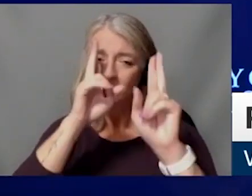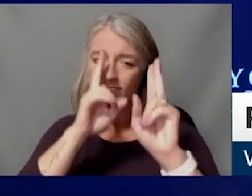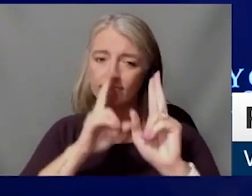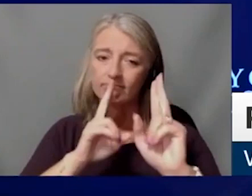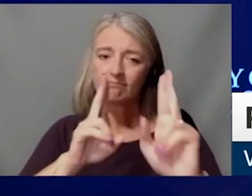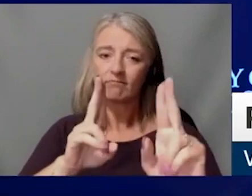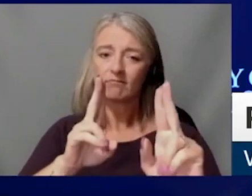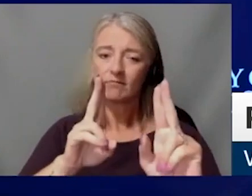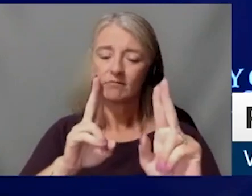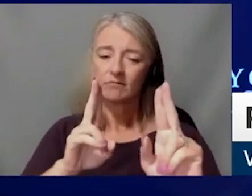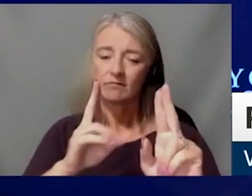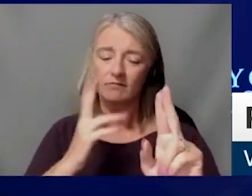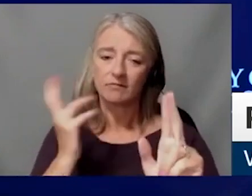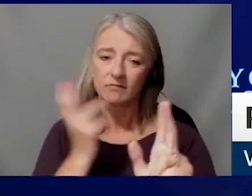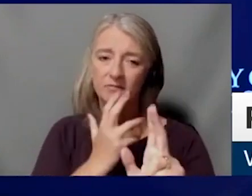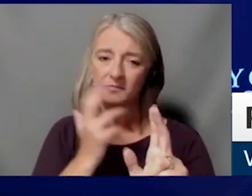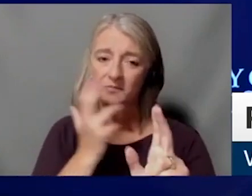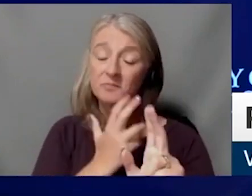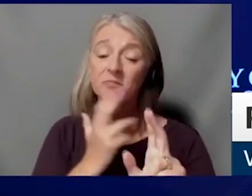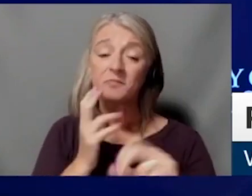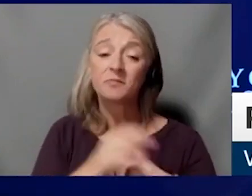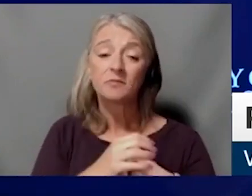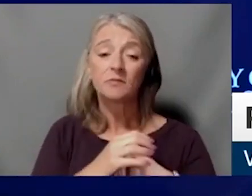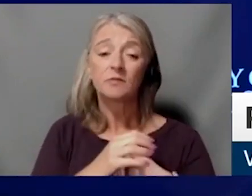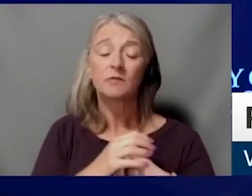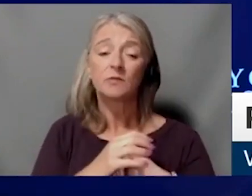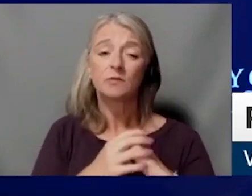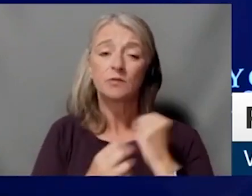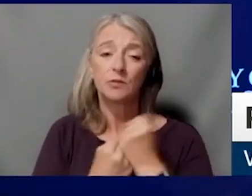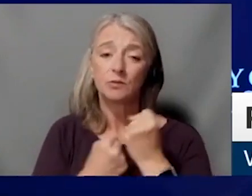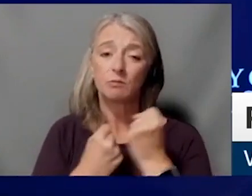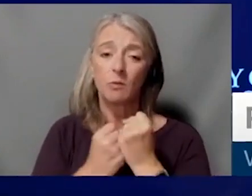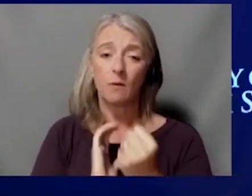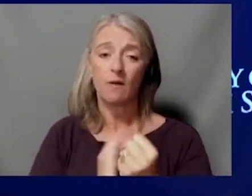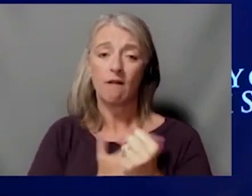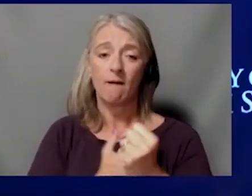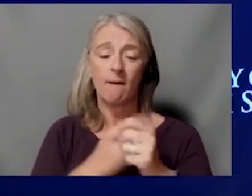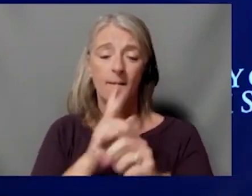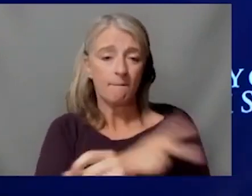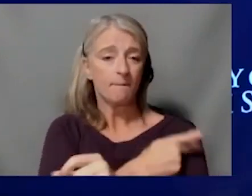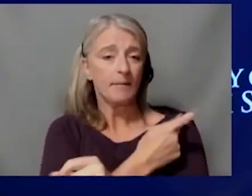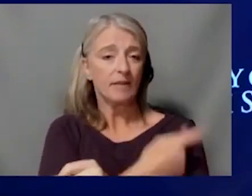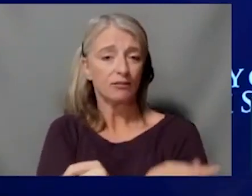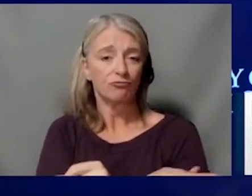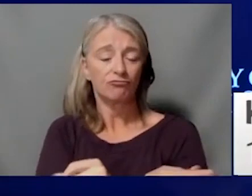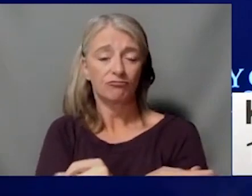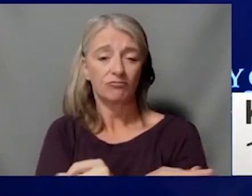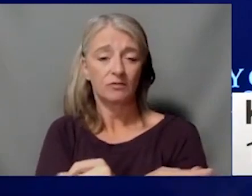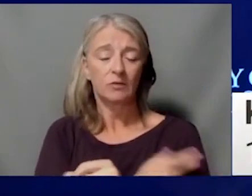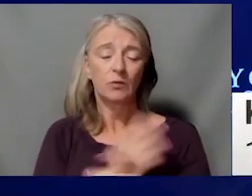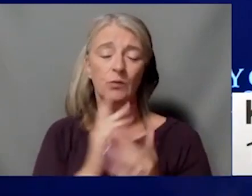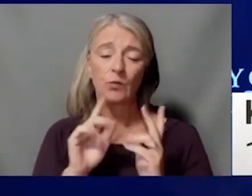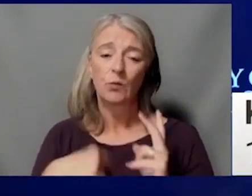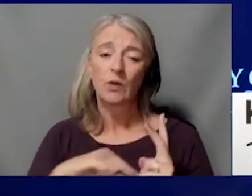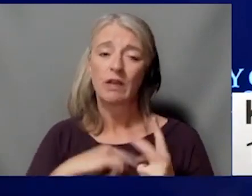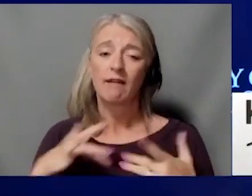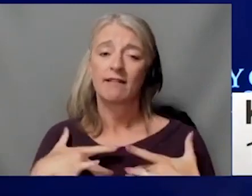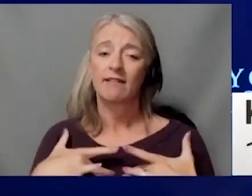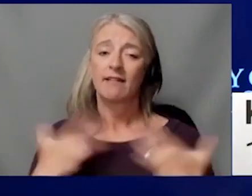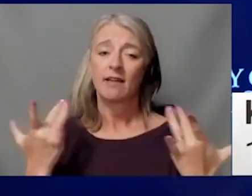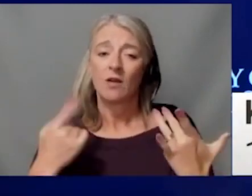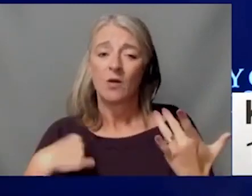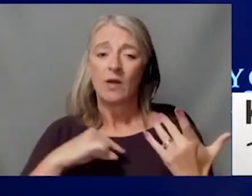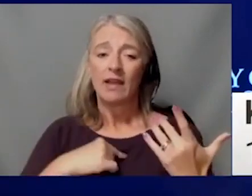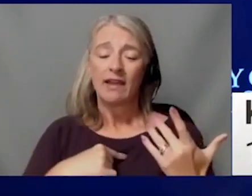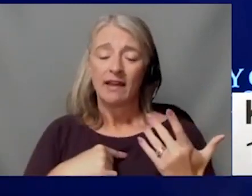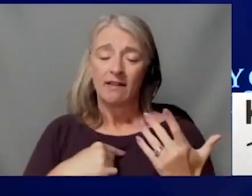to be able to serve, uh, our patients. And, um, you know, we're delighted, uh, that we've gotten to this level. And, um, you know,